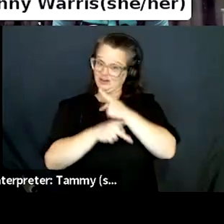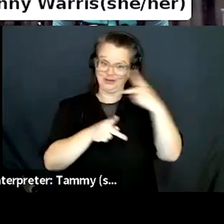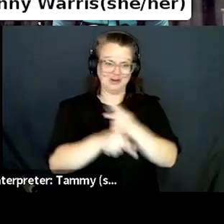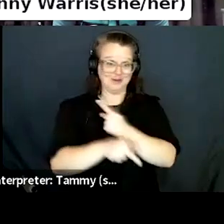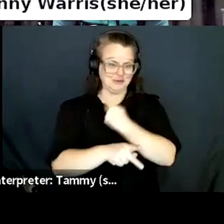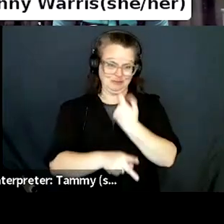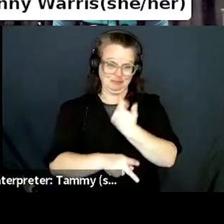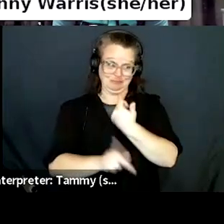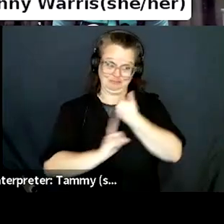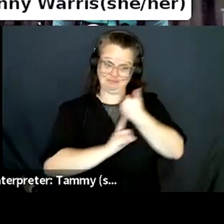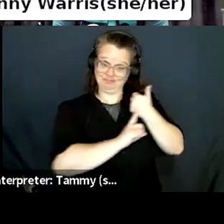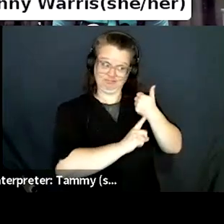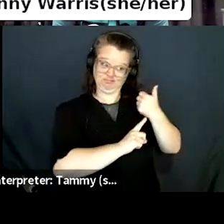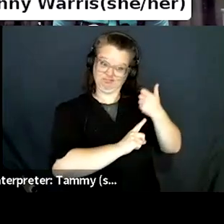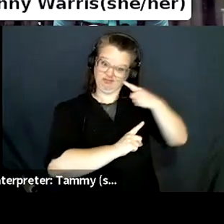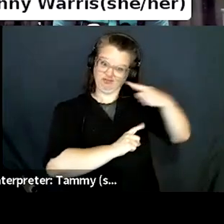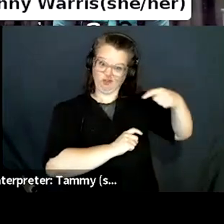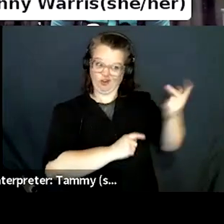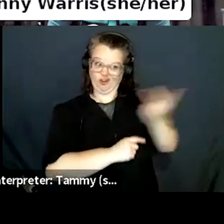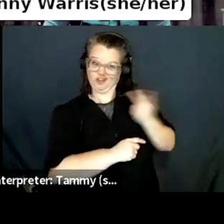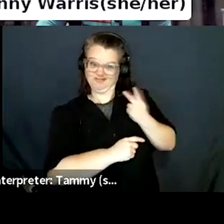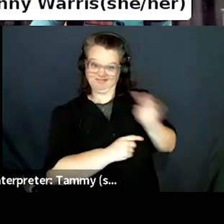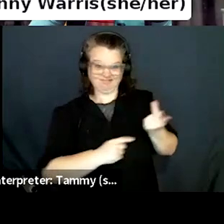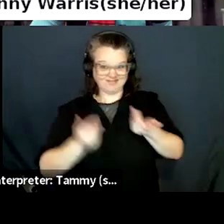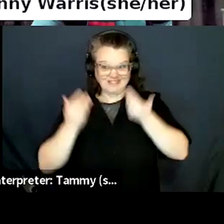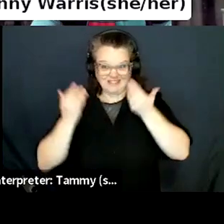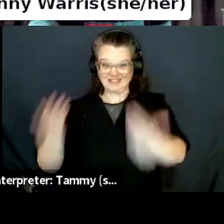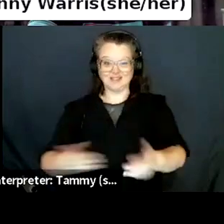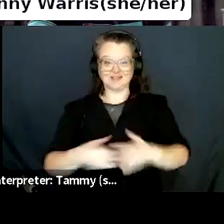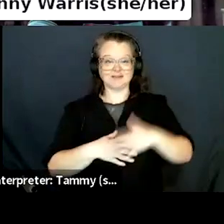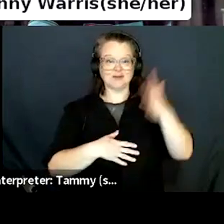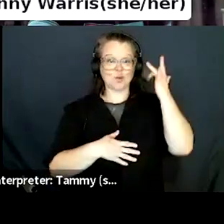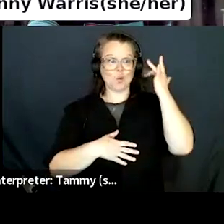uh, I guess preconceived ideas. So.